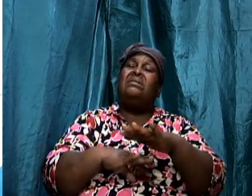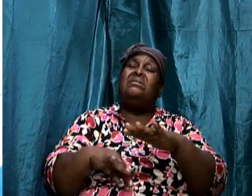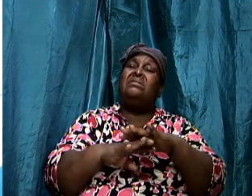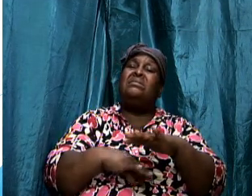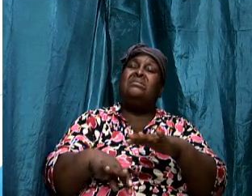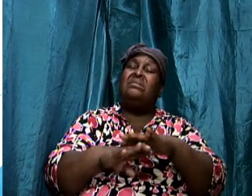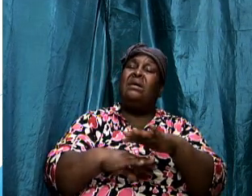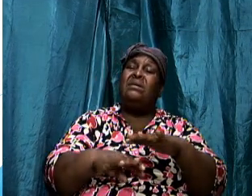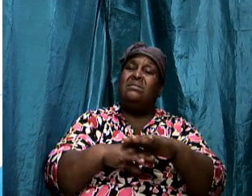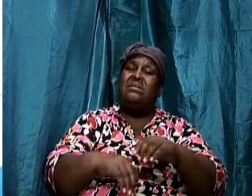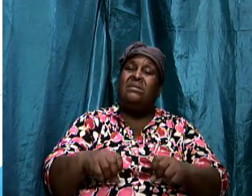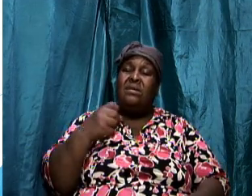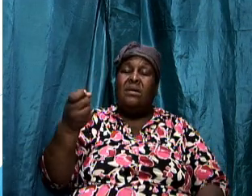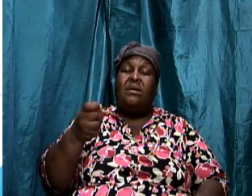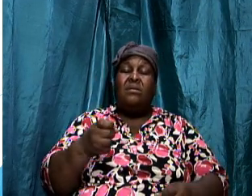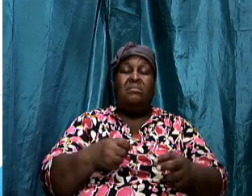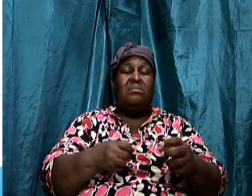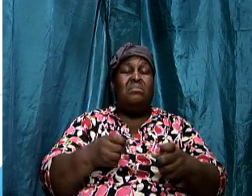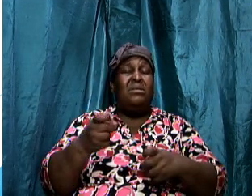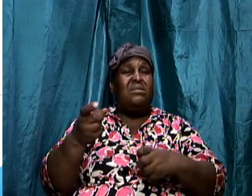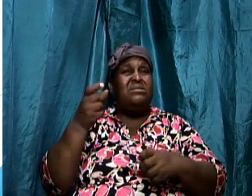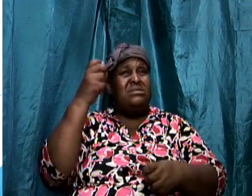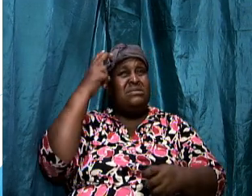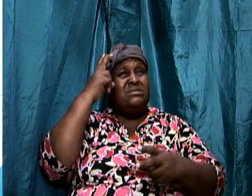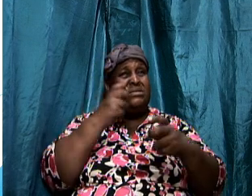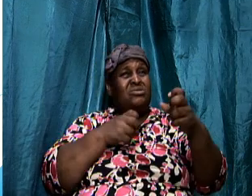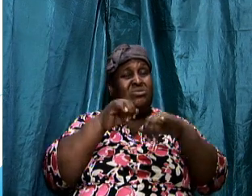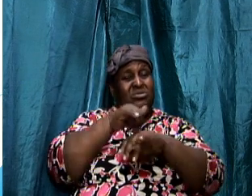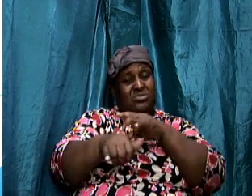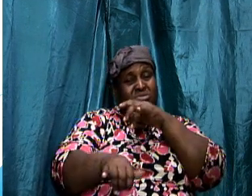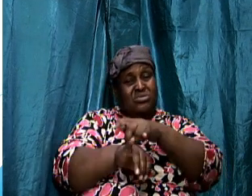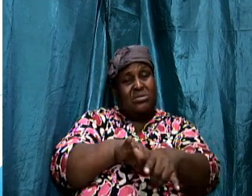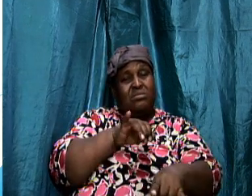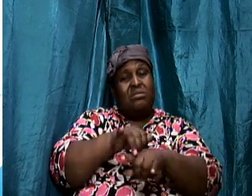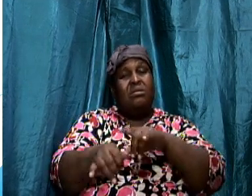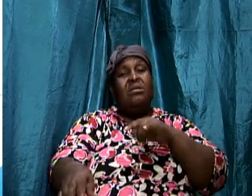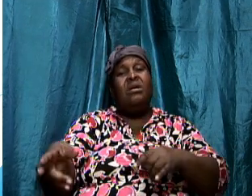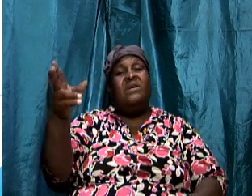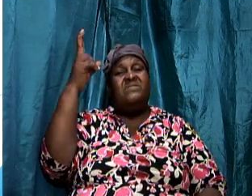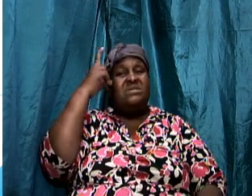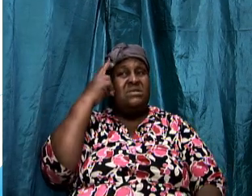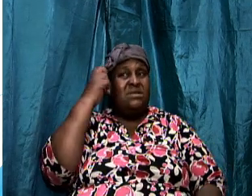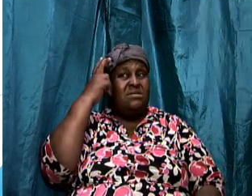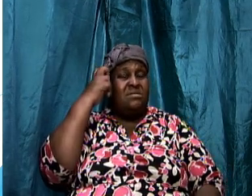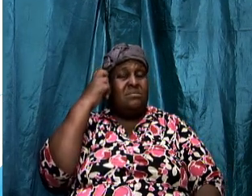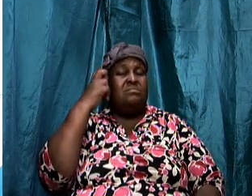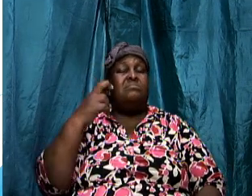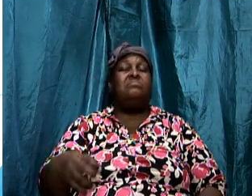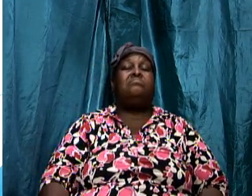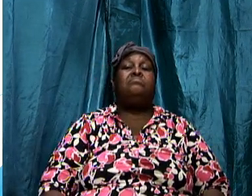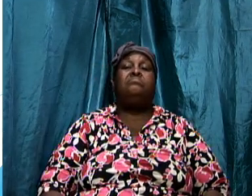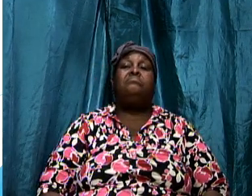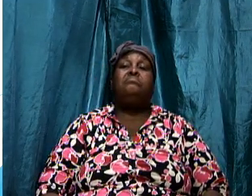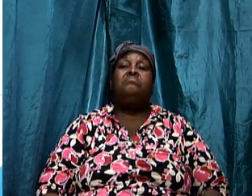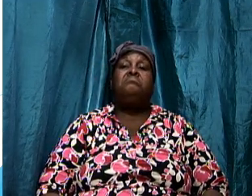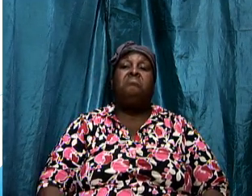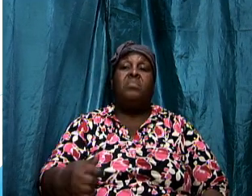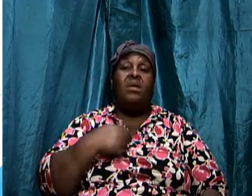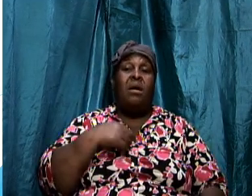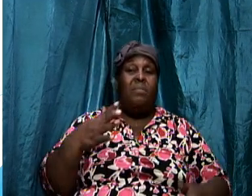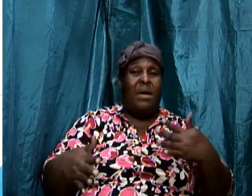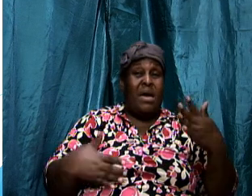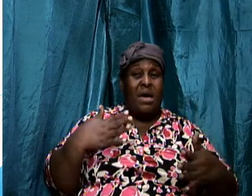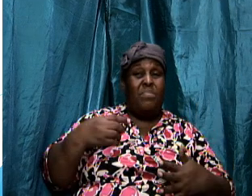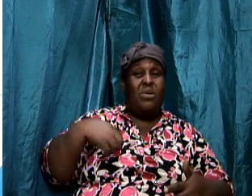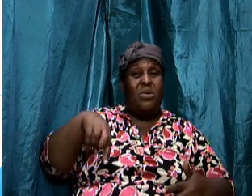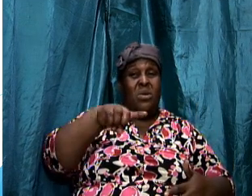and the viciousness and the bloodiness and the goriness of the warfare that they were in so i am happy that